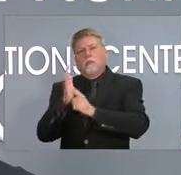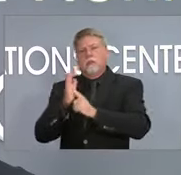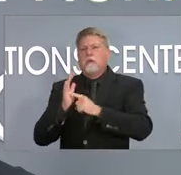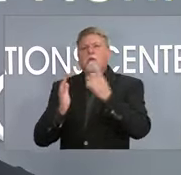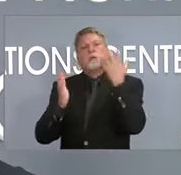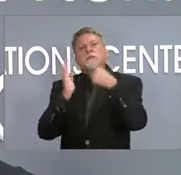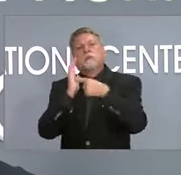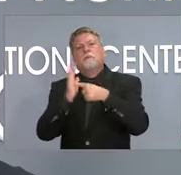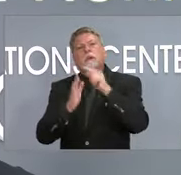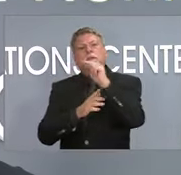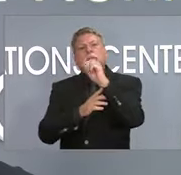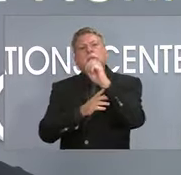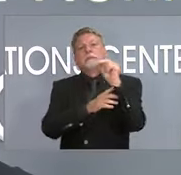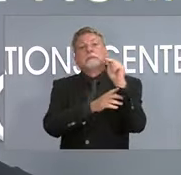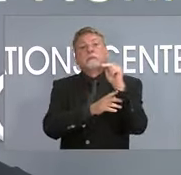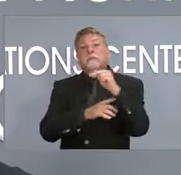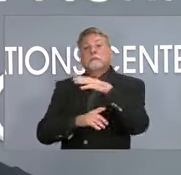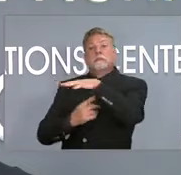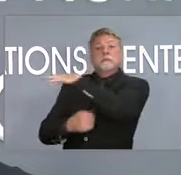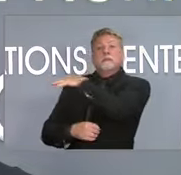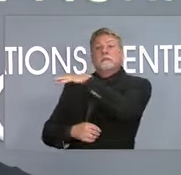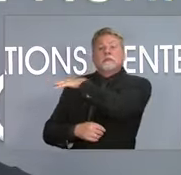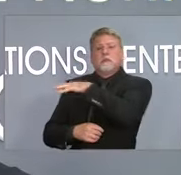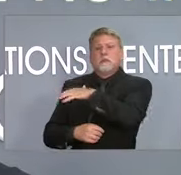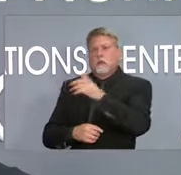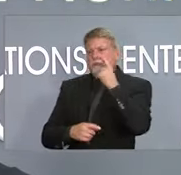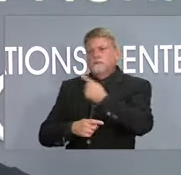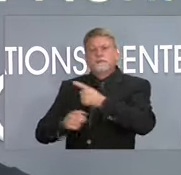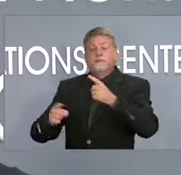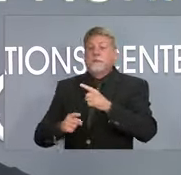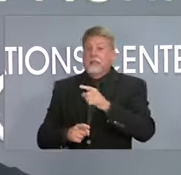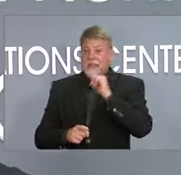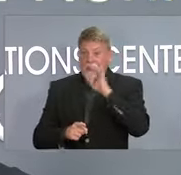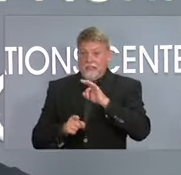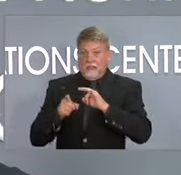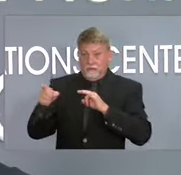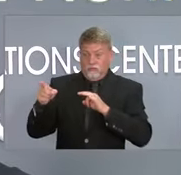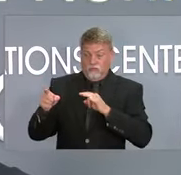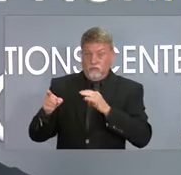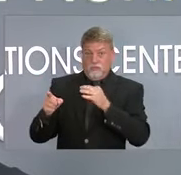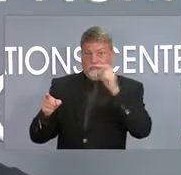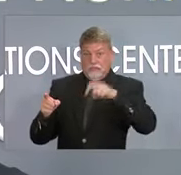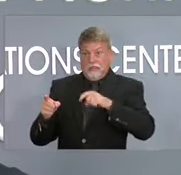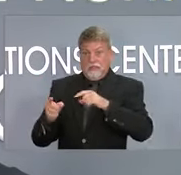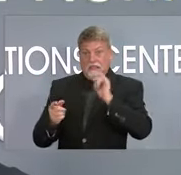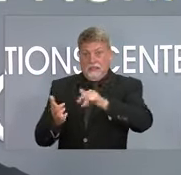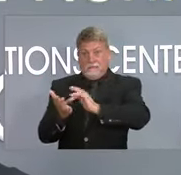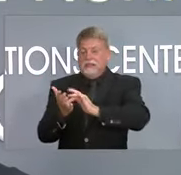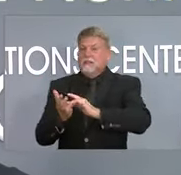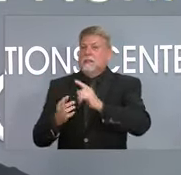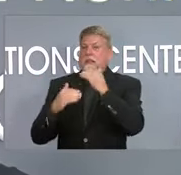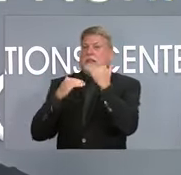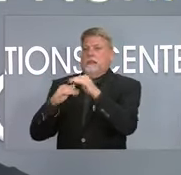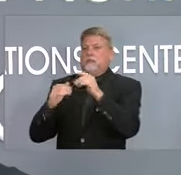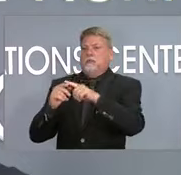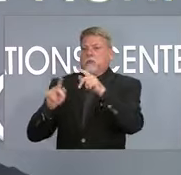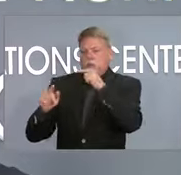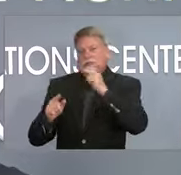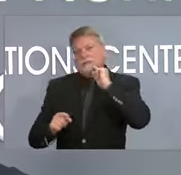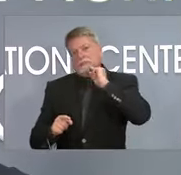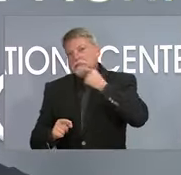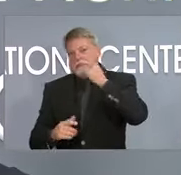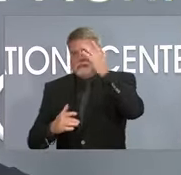available to people who are not vaccinated and are thus at greater risk for real complications. First, I'd like to know